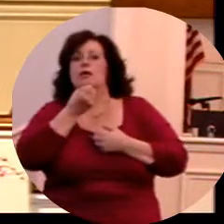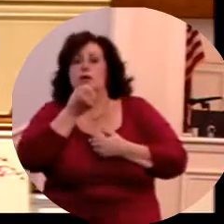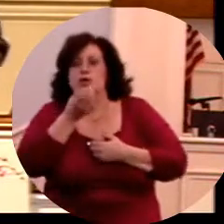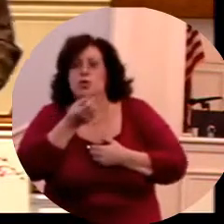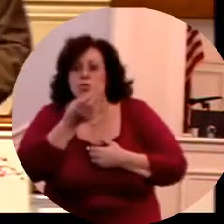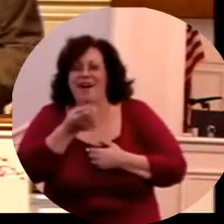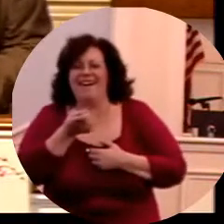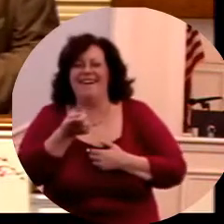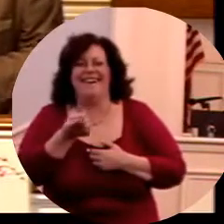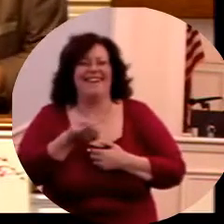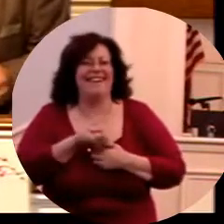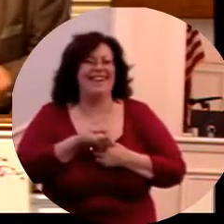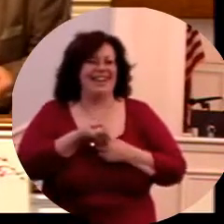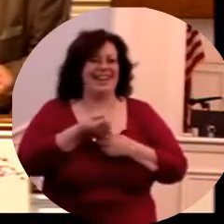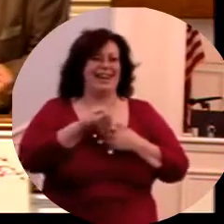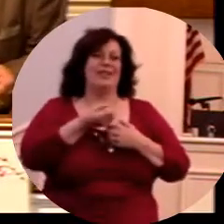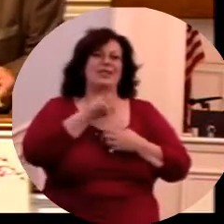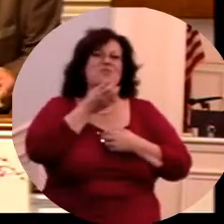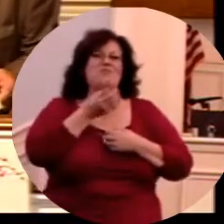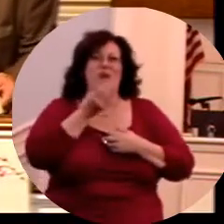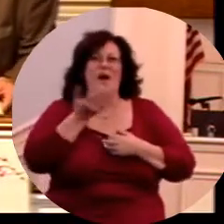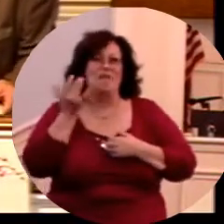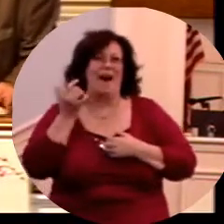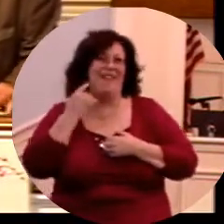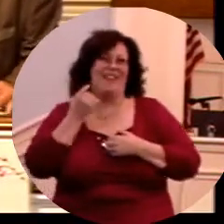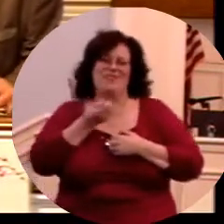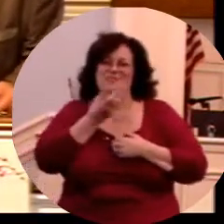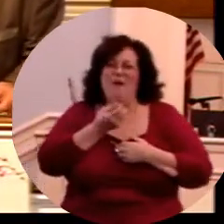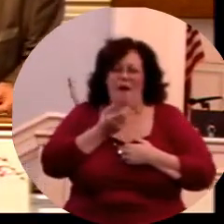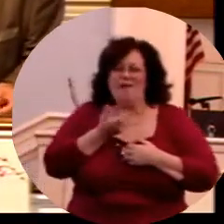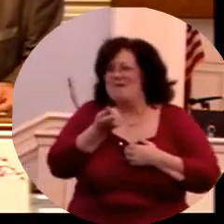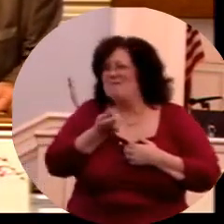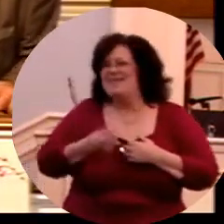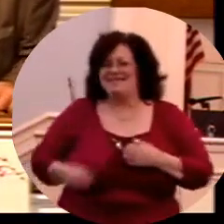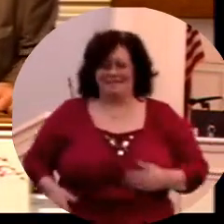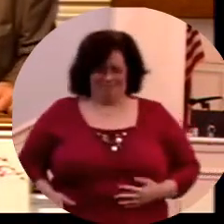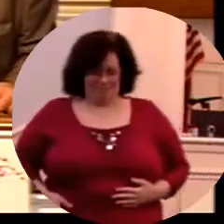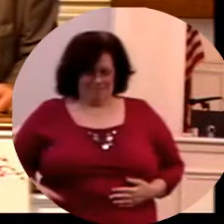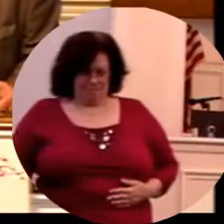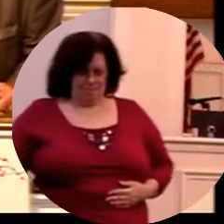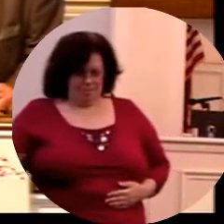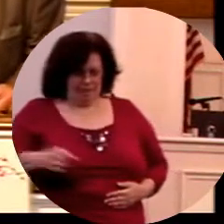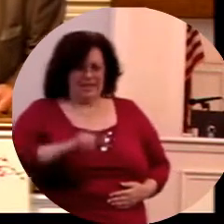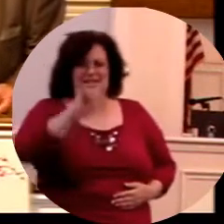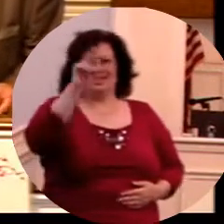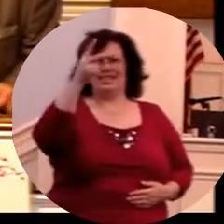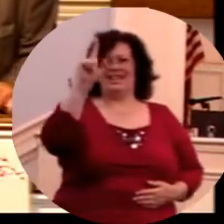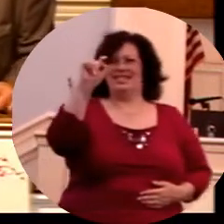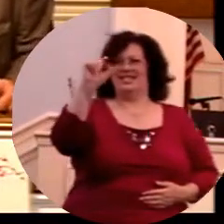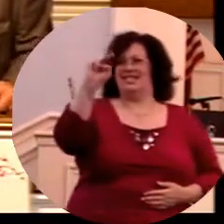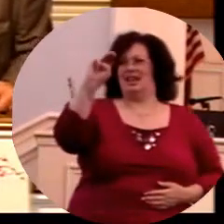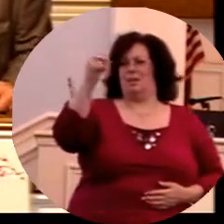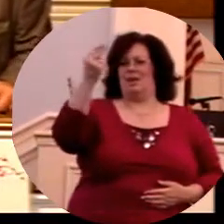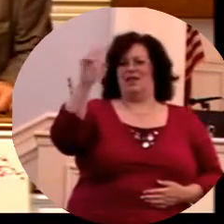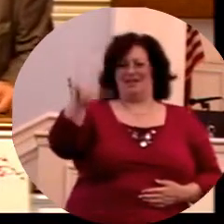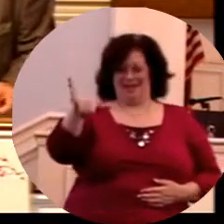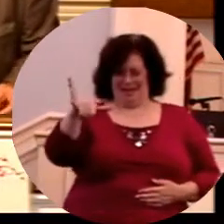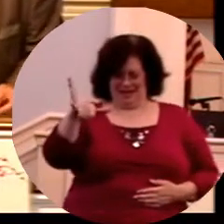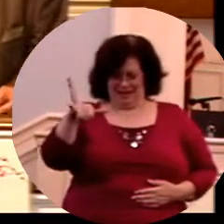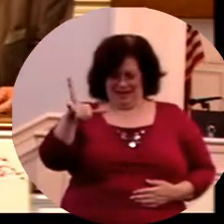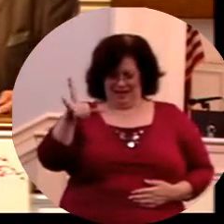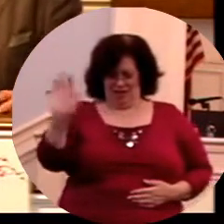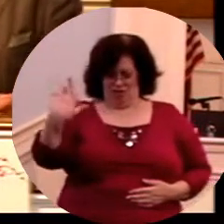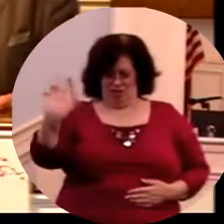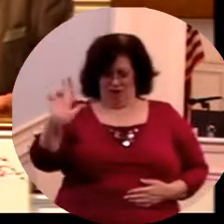Now, in 2 Timothy chapter 3, I want you to turn back there a minute to our text that we took today. I want to show you what